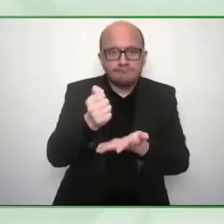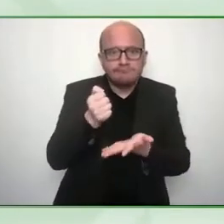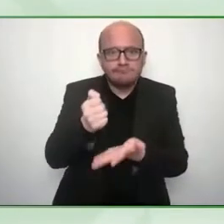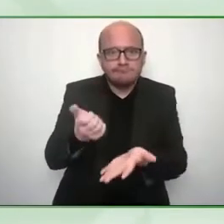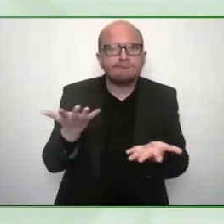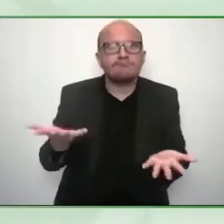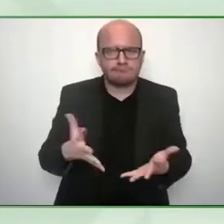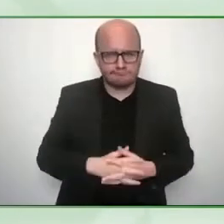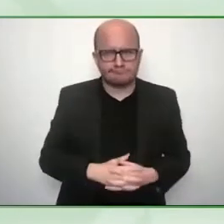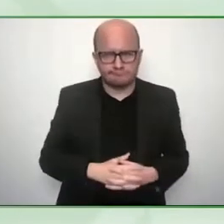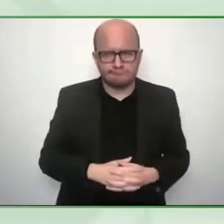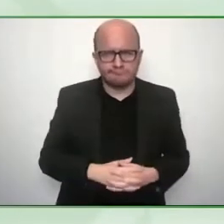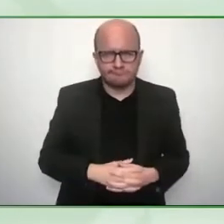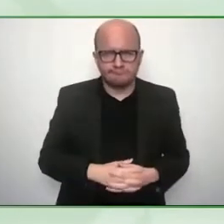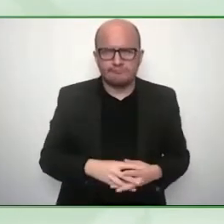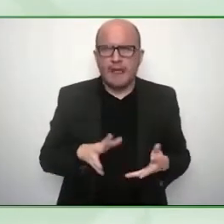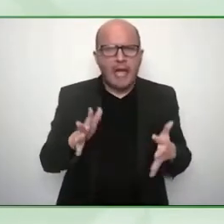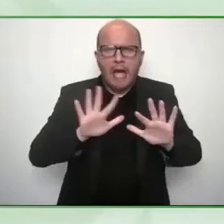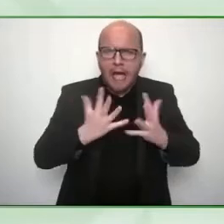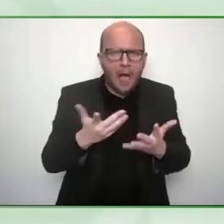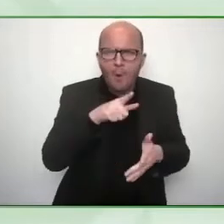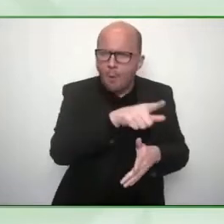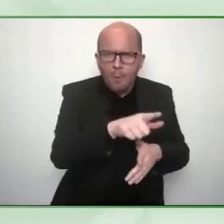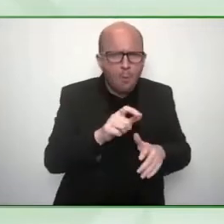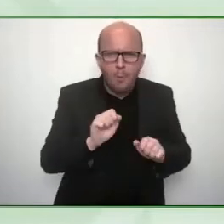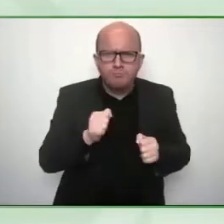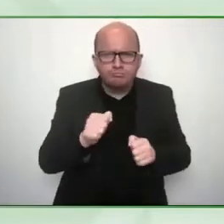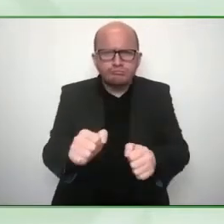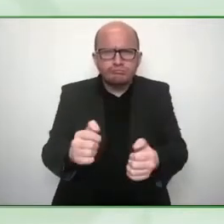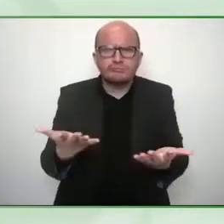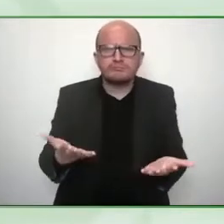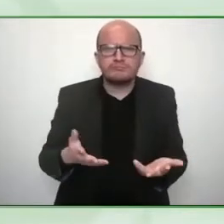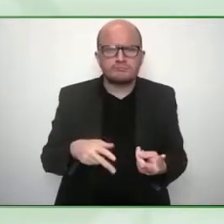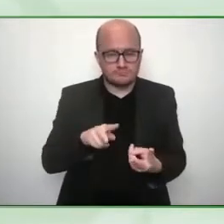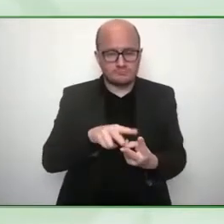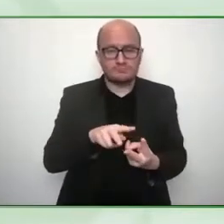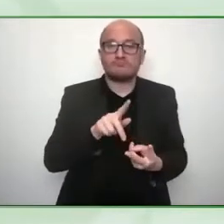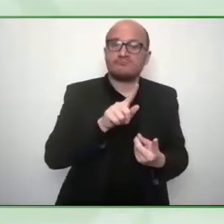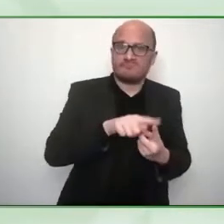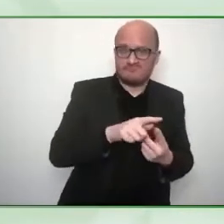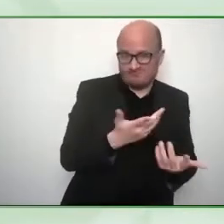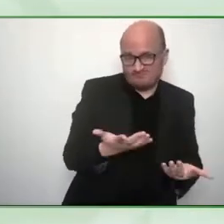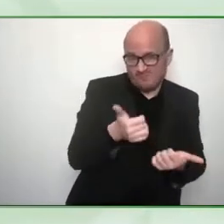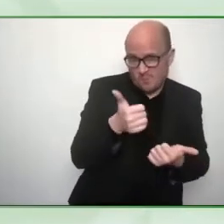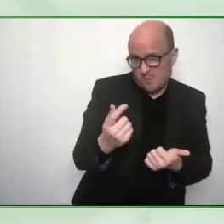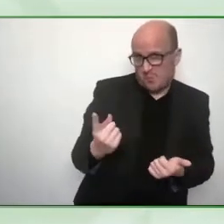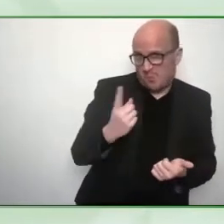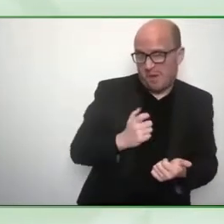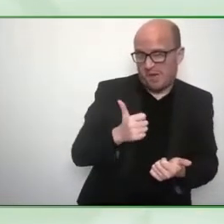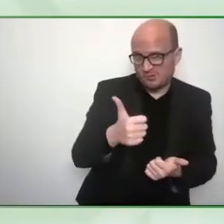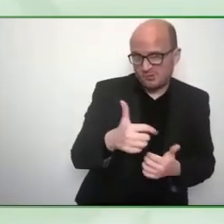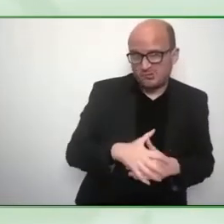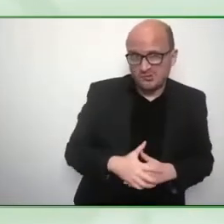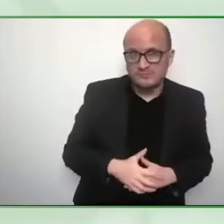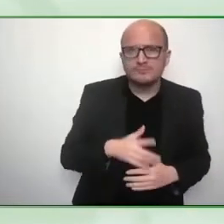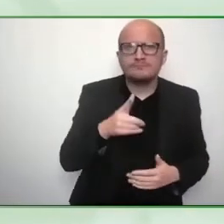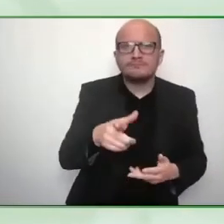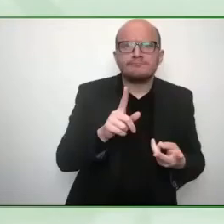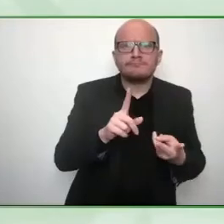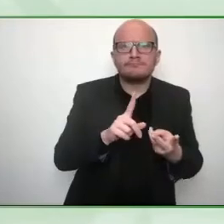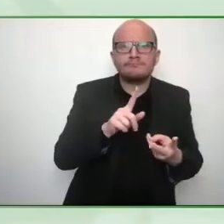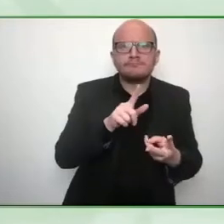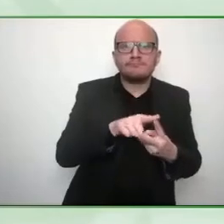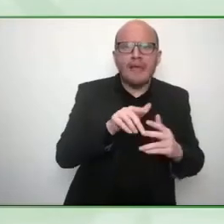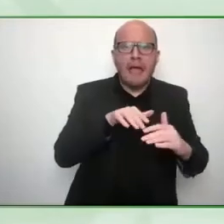question uh Hector I think in terms of uh you know accessibility and cost you know we are really